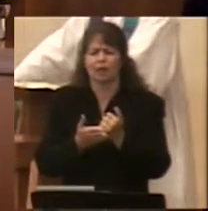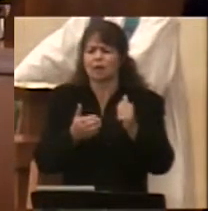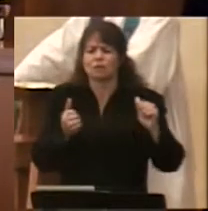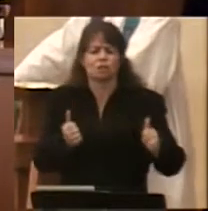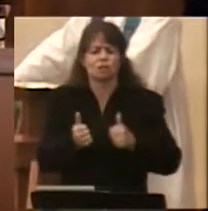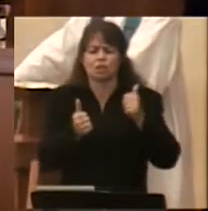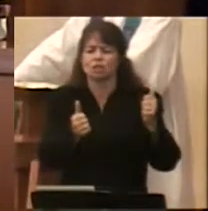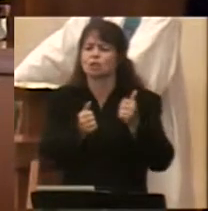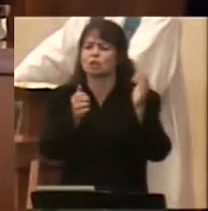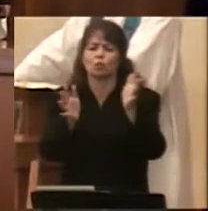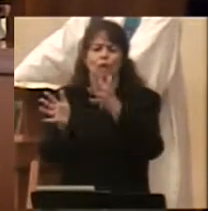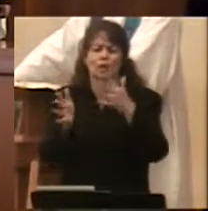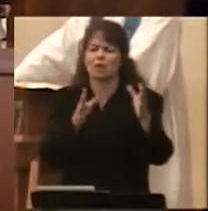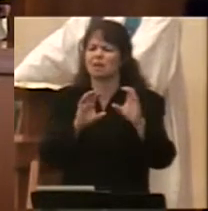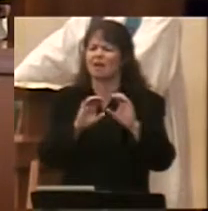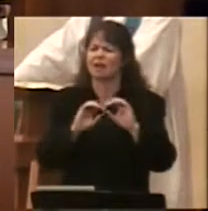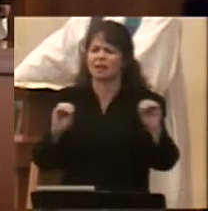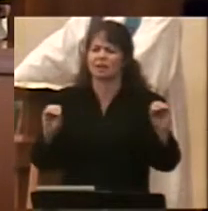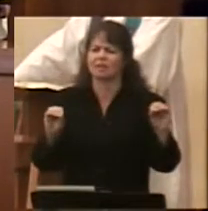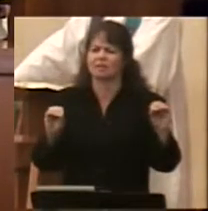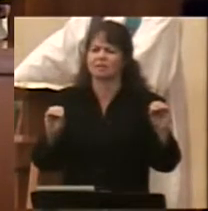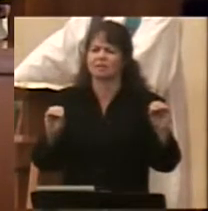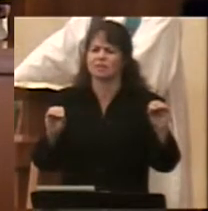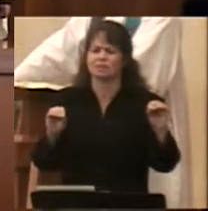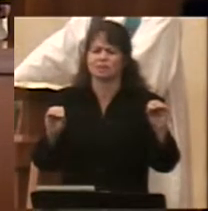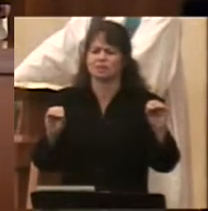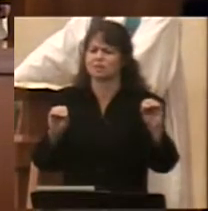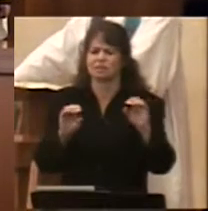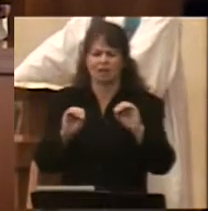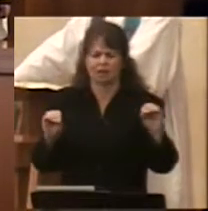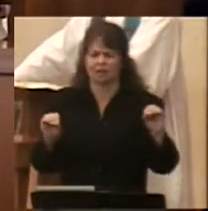was nothing to be gained under the sun.